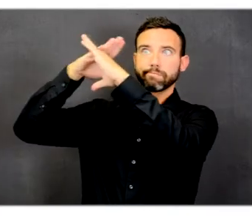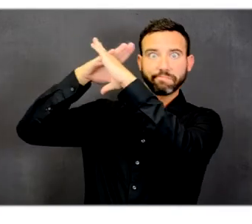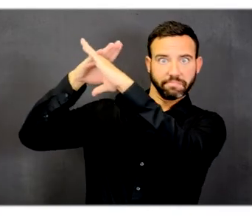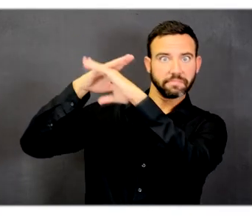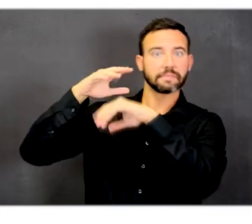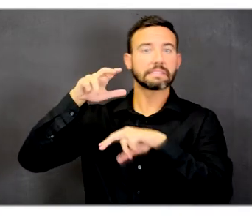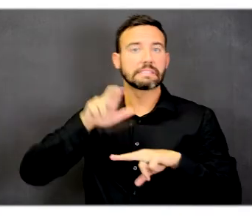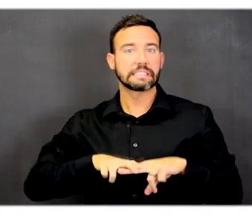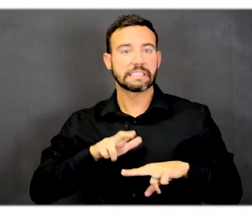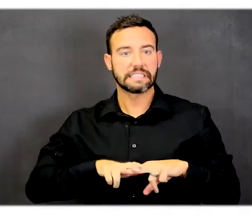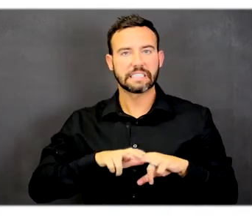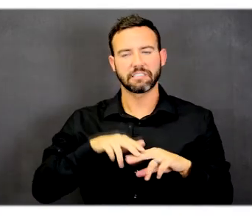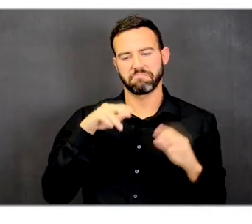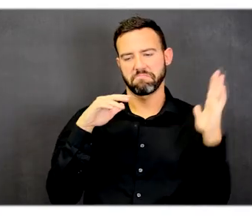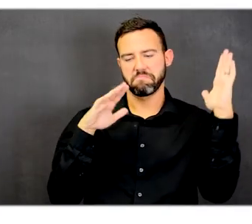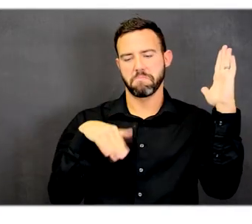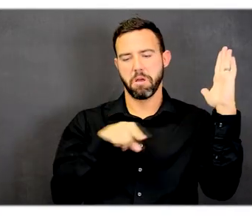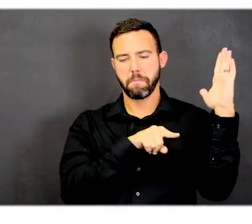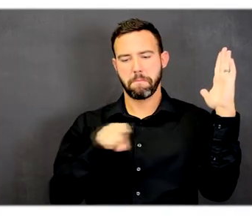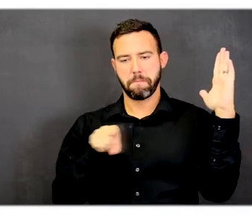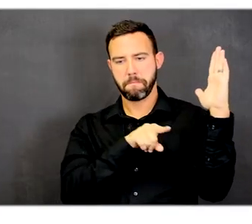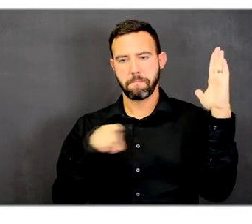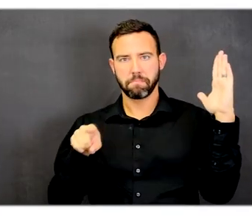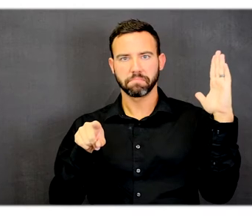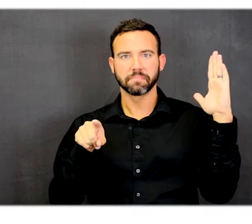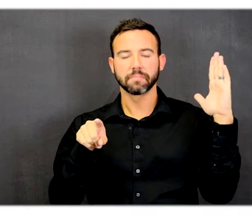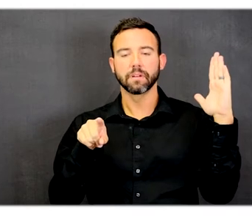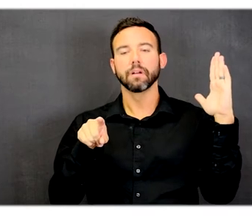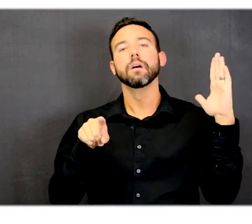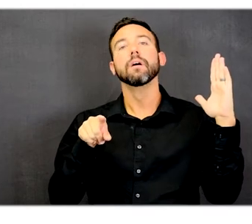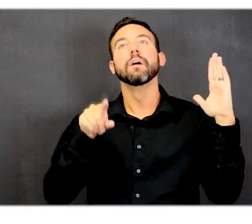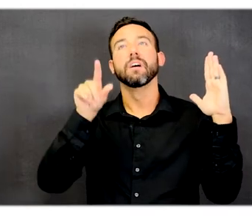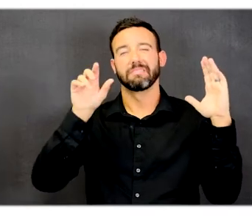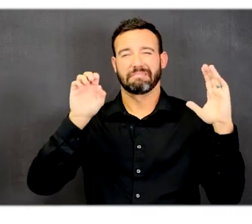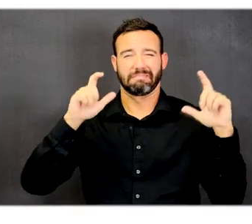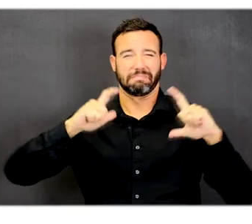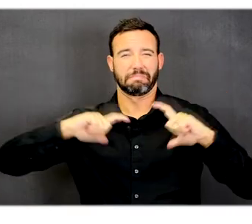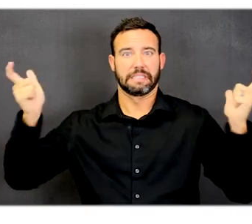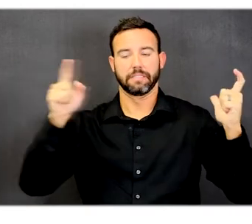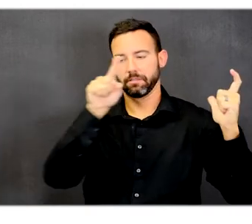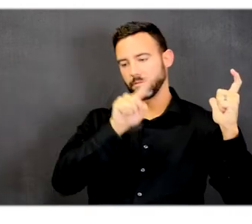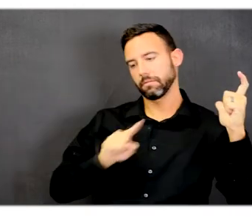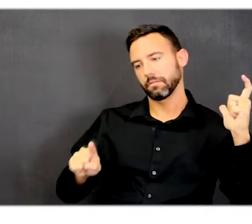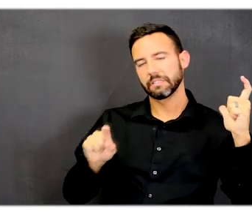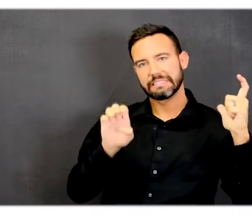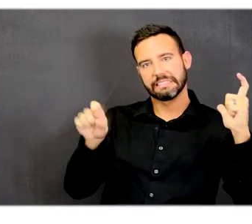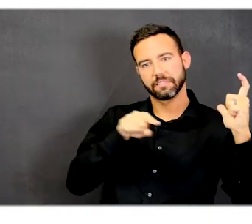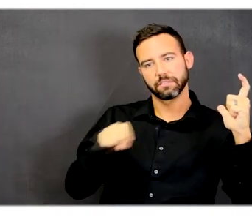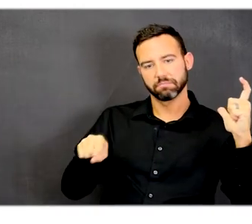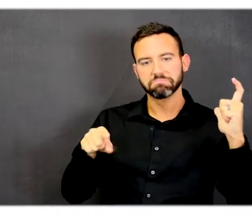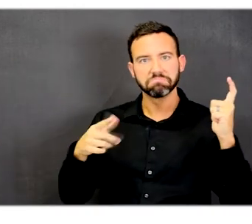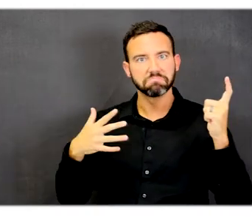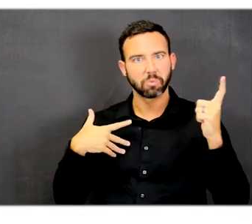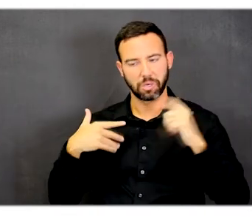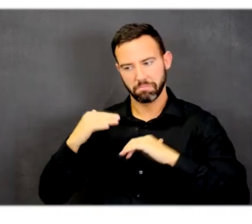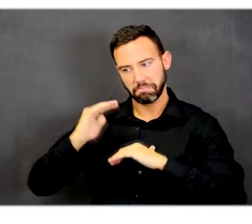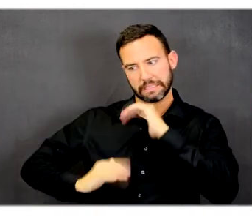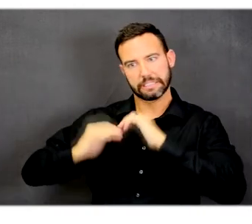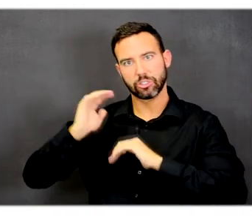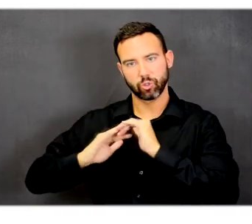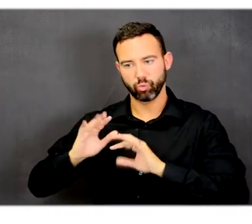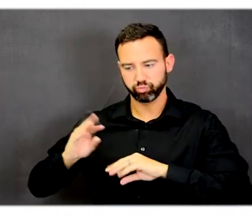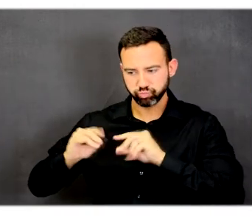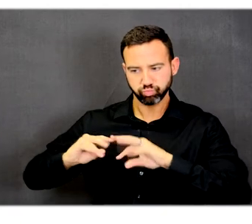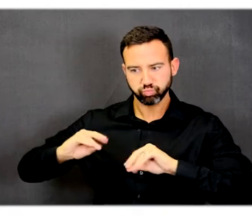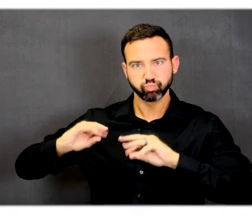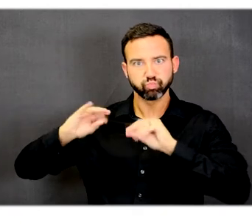the large shaded seating area that's to the east of the great lawn. It is an architectural feature to provide a